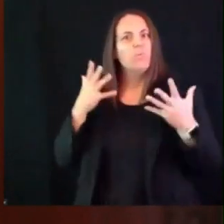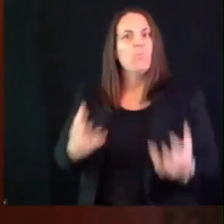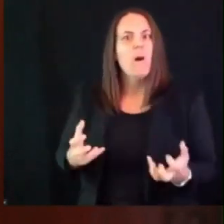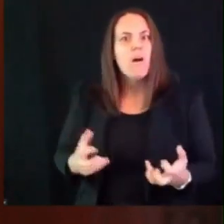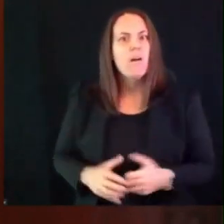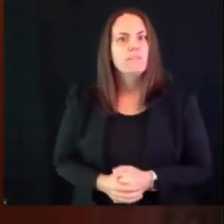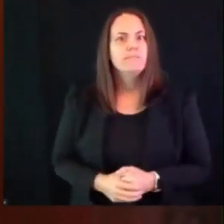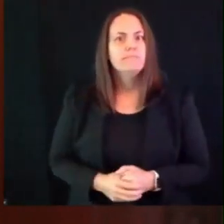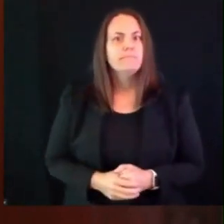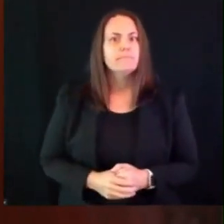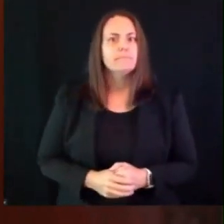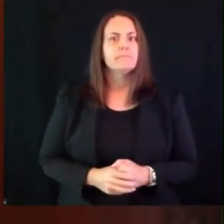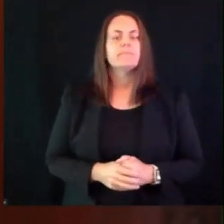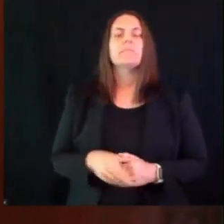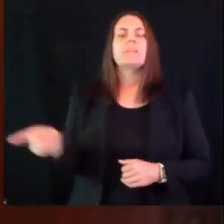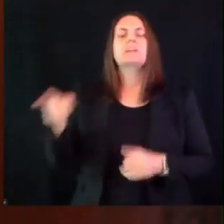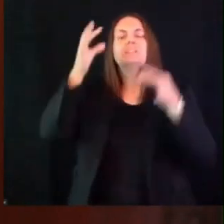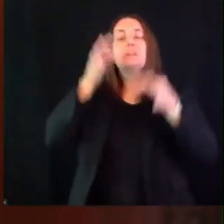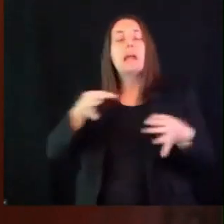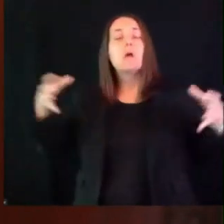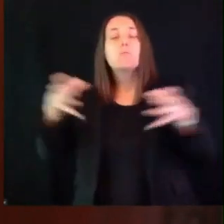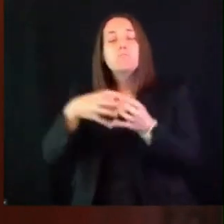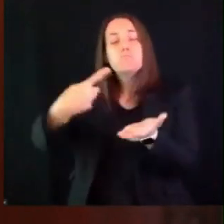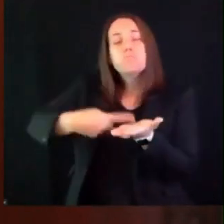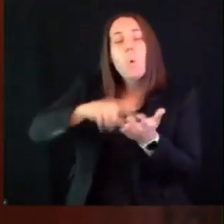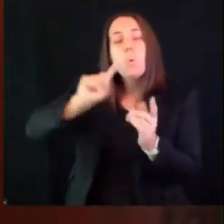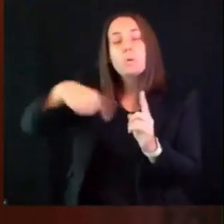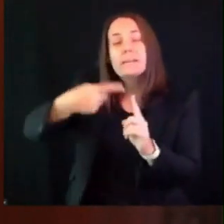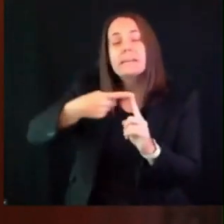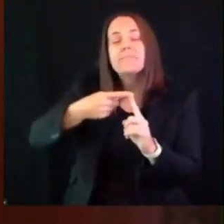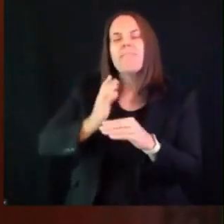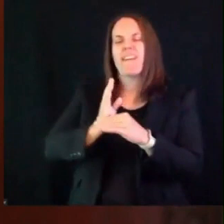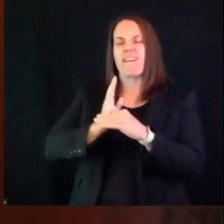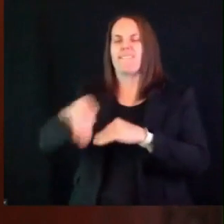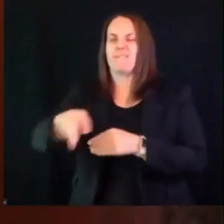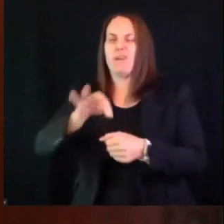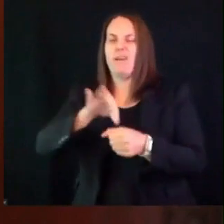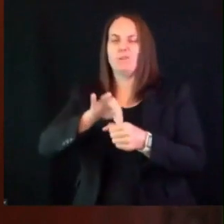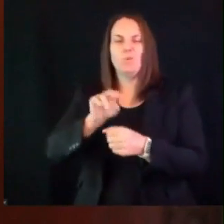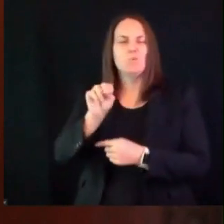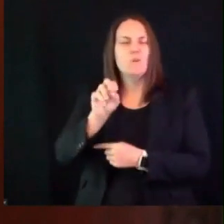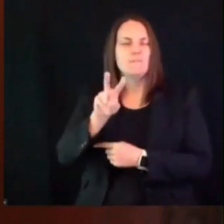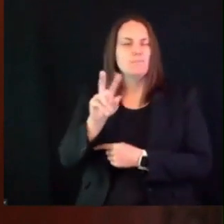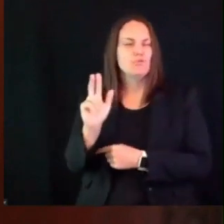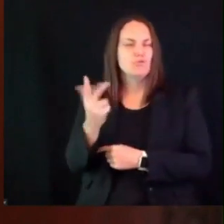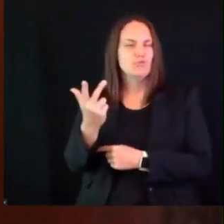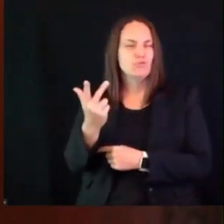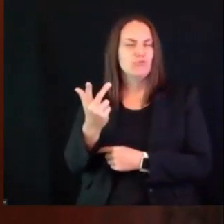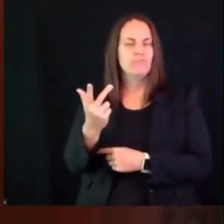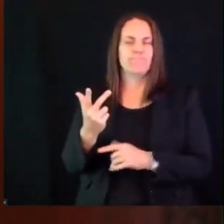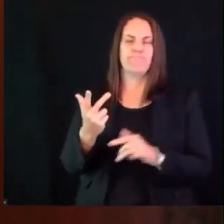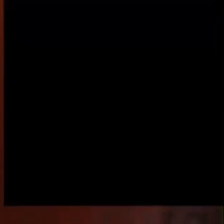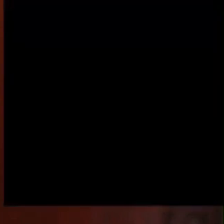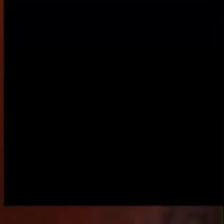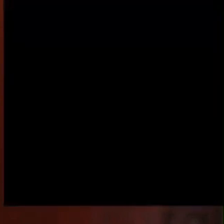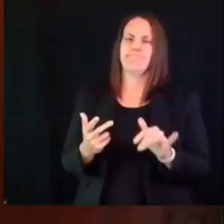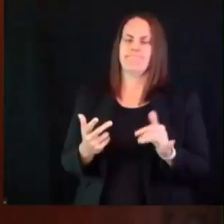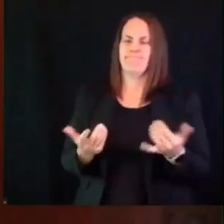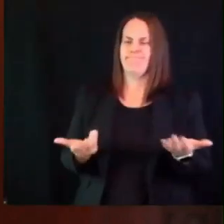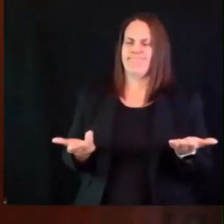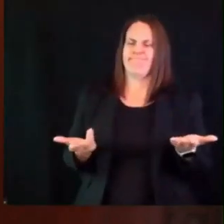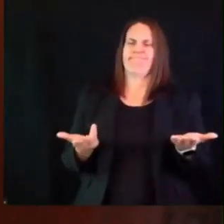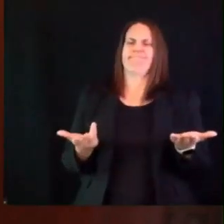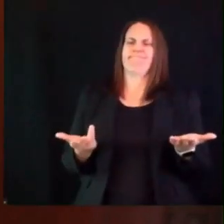election day folks that's just not right first and foremost in light of the near exponential increase in